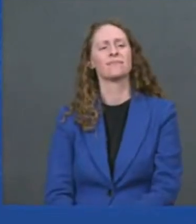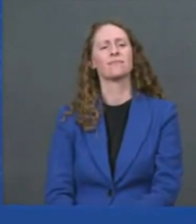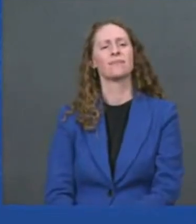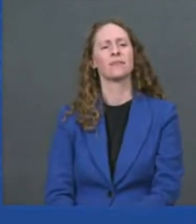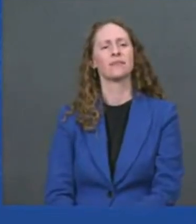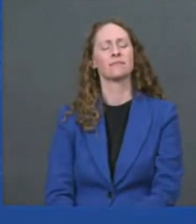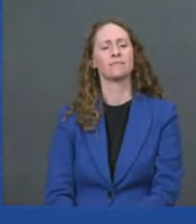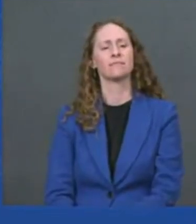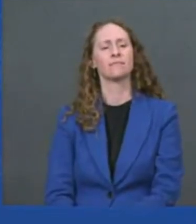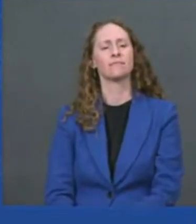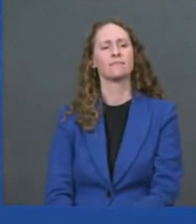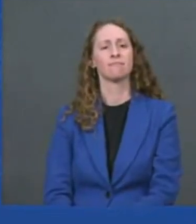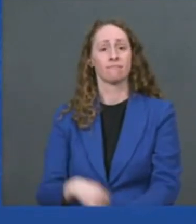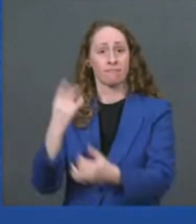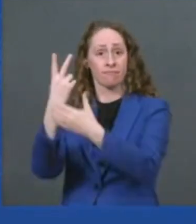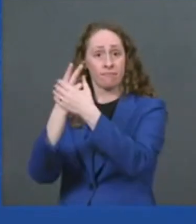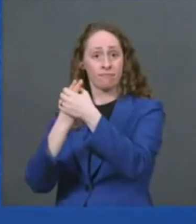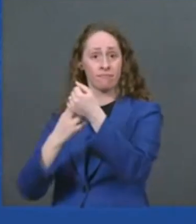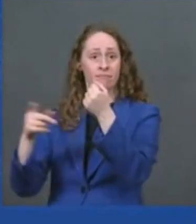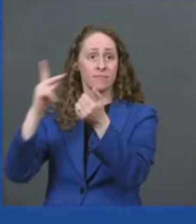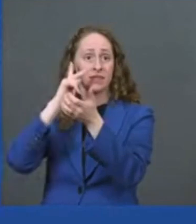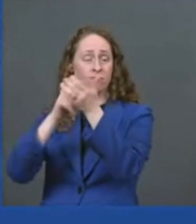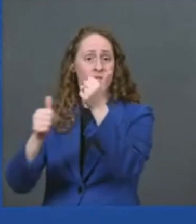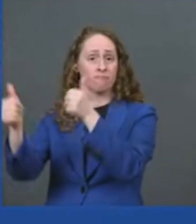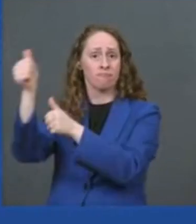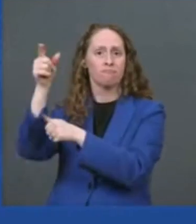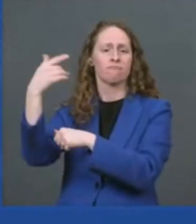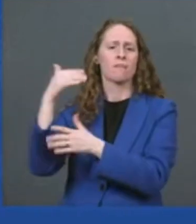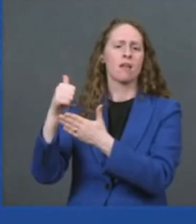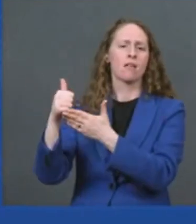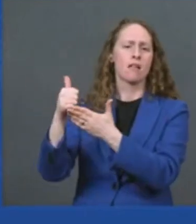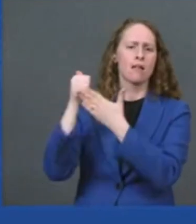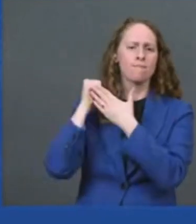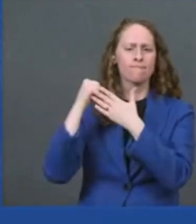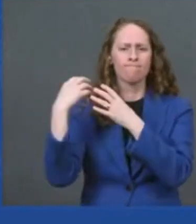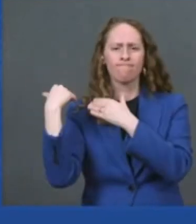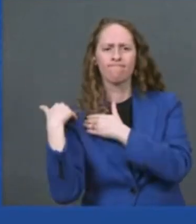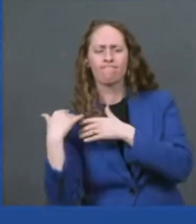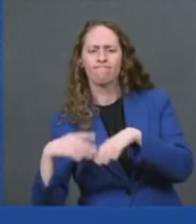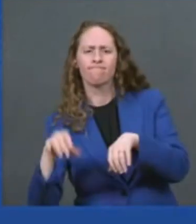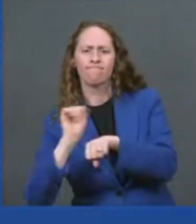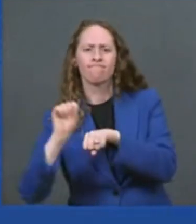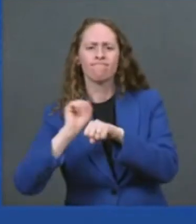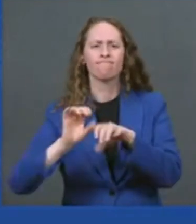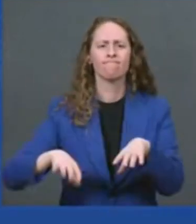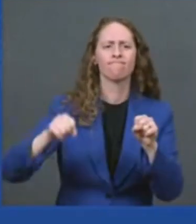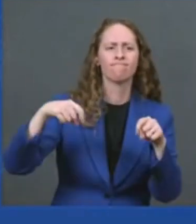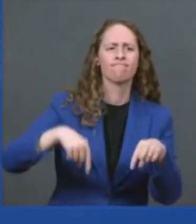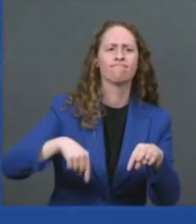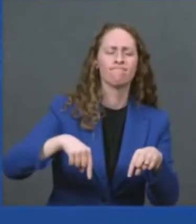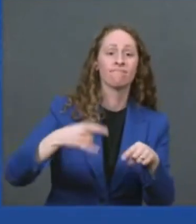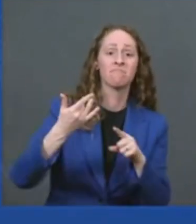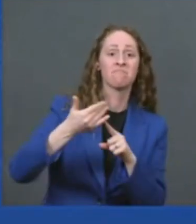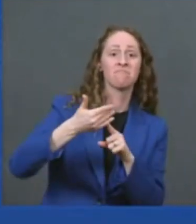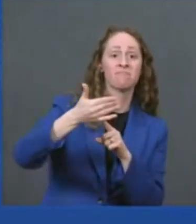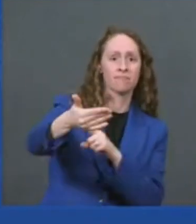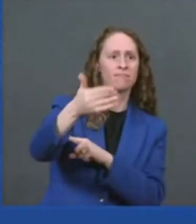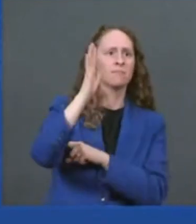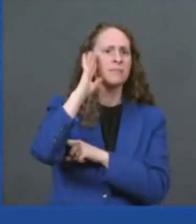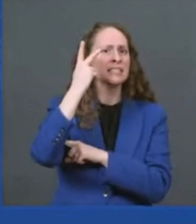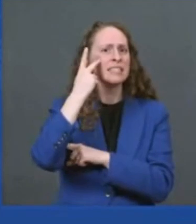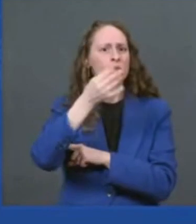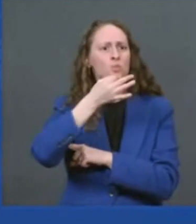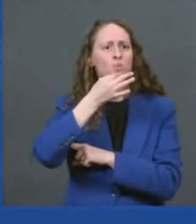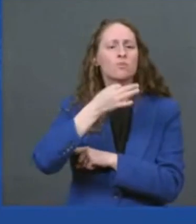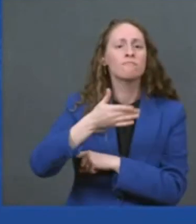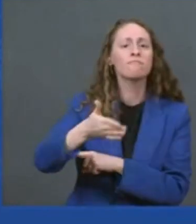effort from our administration and later this week we're going to announce a state-by-state allocation for 5 billion dollars in the funding for